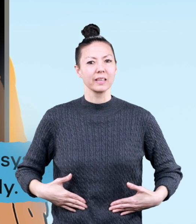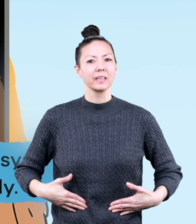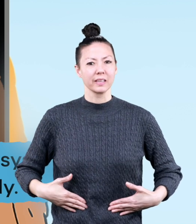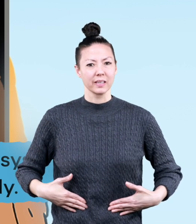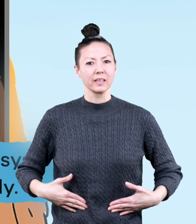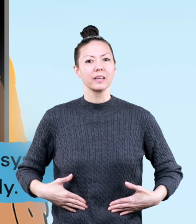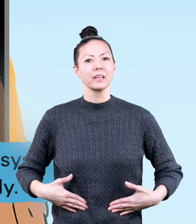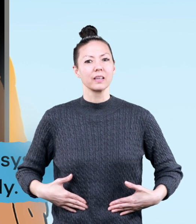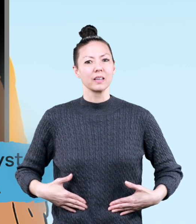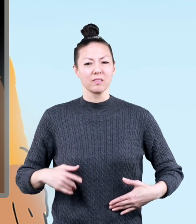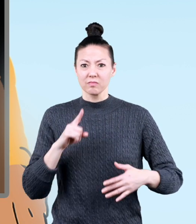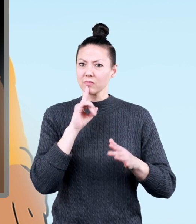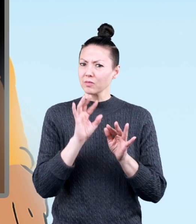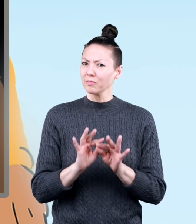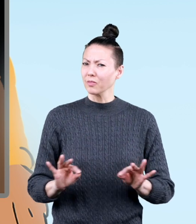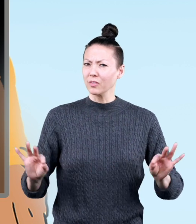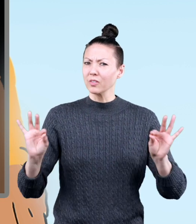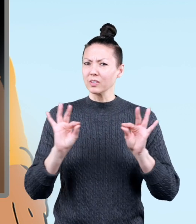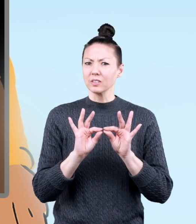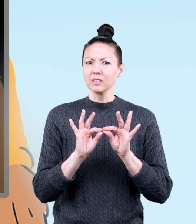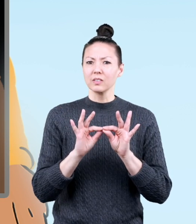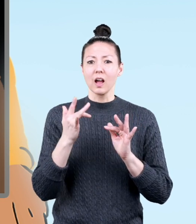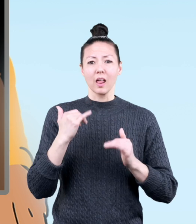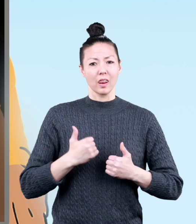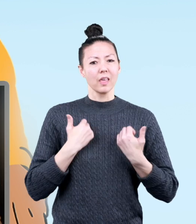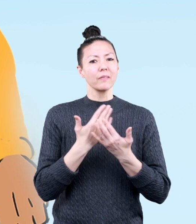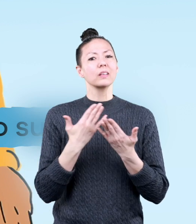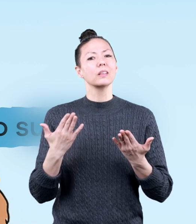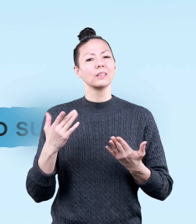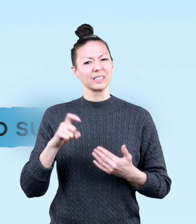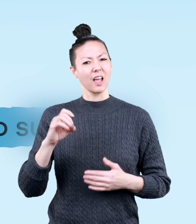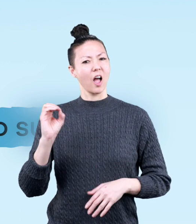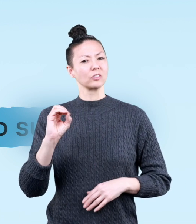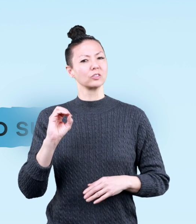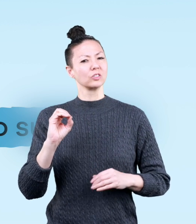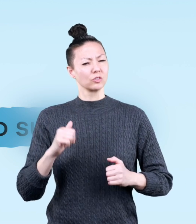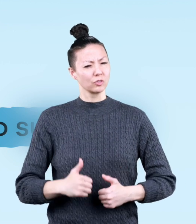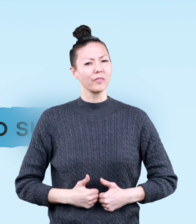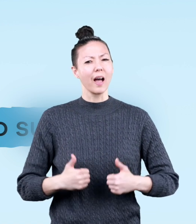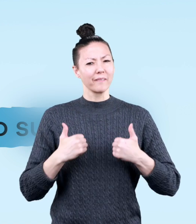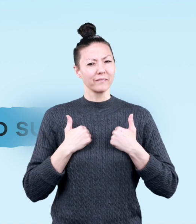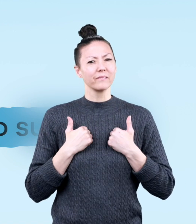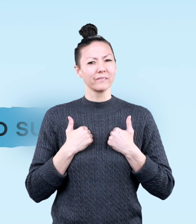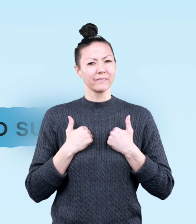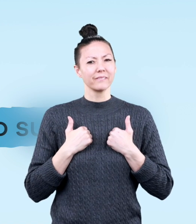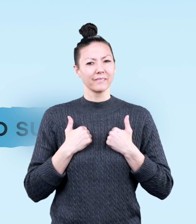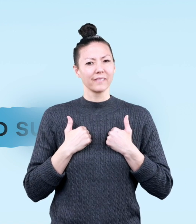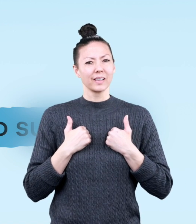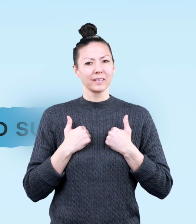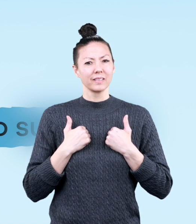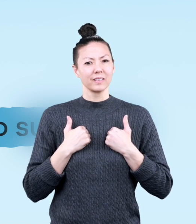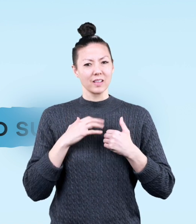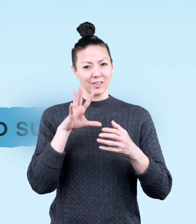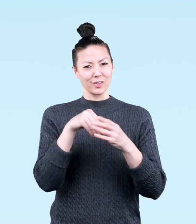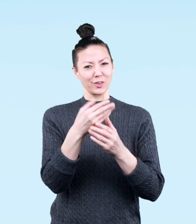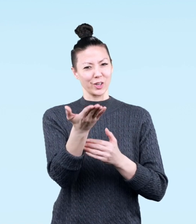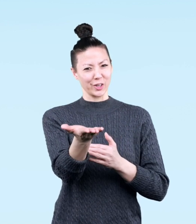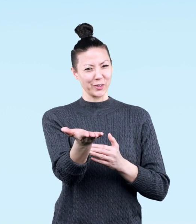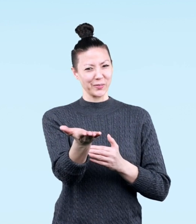into your body, which is pretty vital because all living things need oxygen to survive.